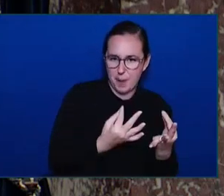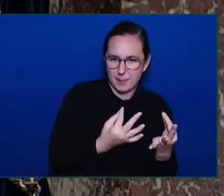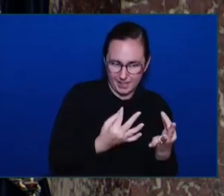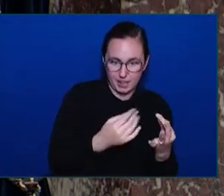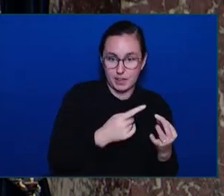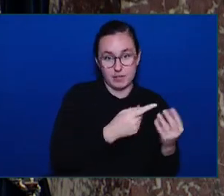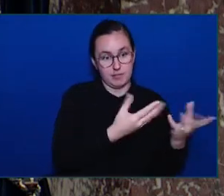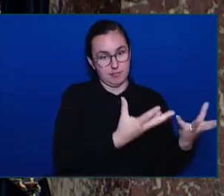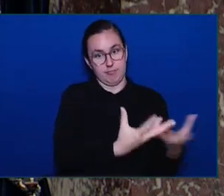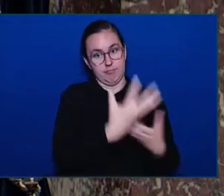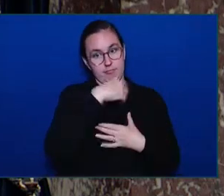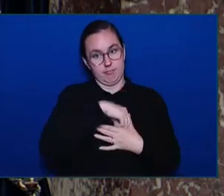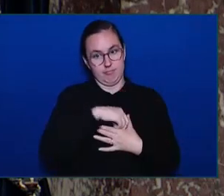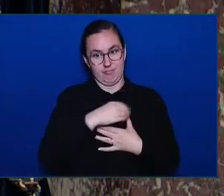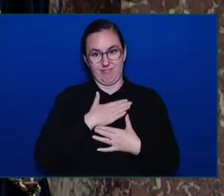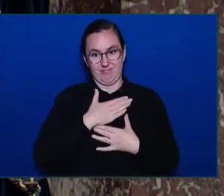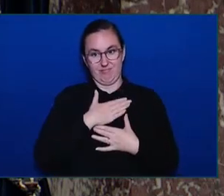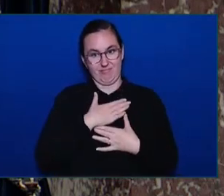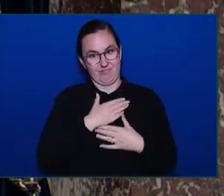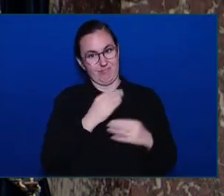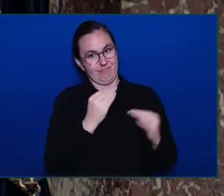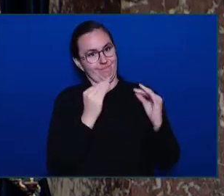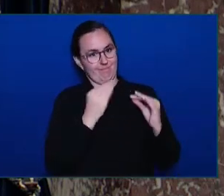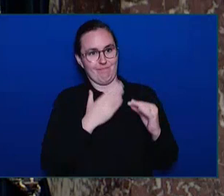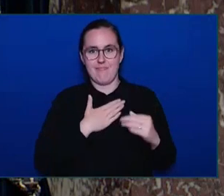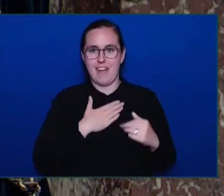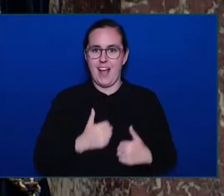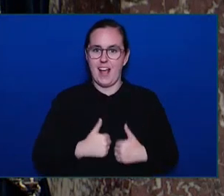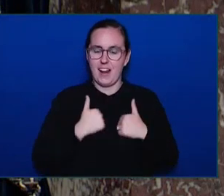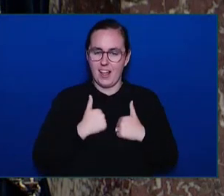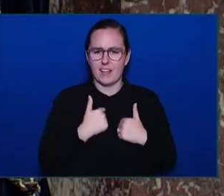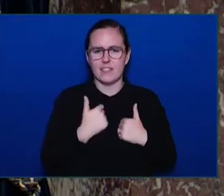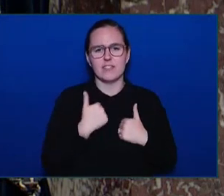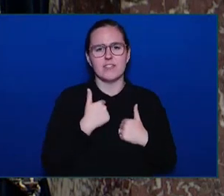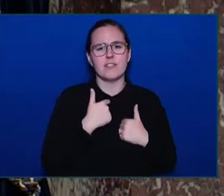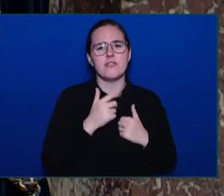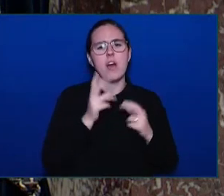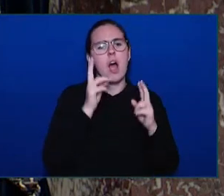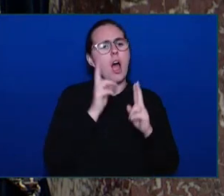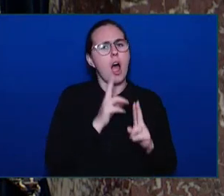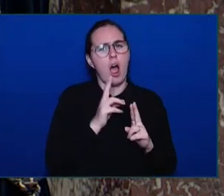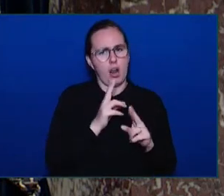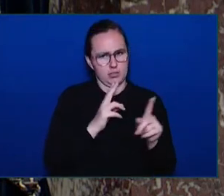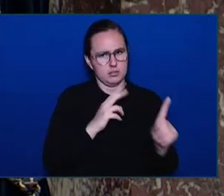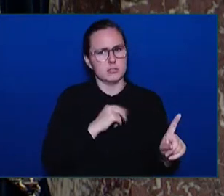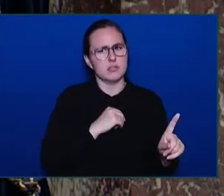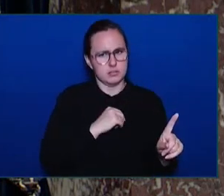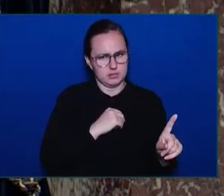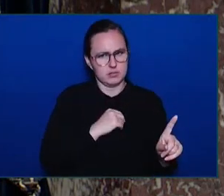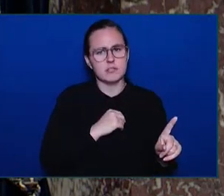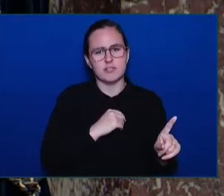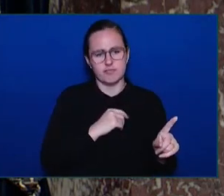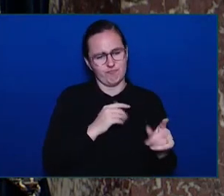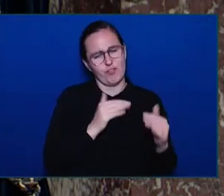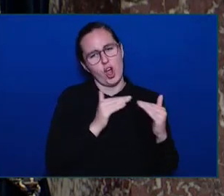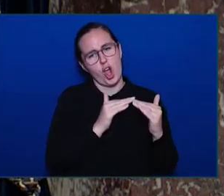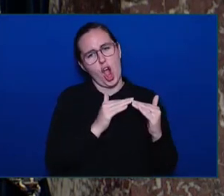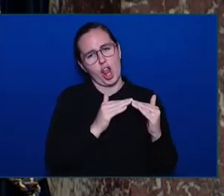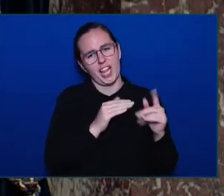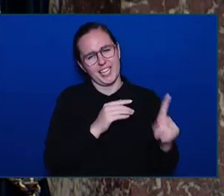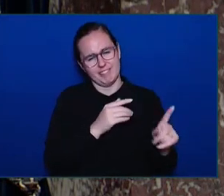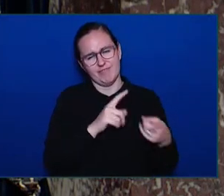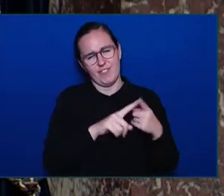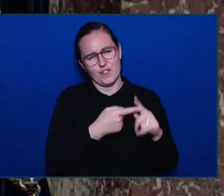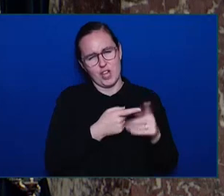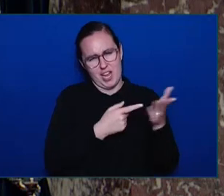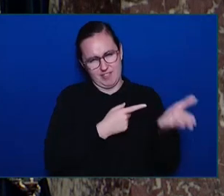in honour of my friend and colleague, the leader of the third party, my grandmothers, my aunties, my mother, my sisters,